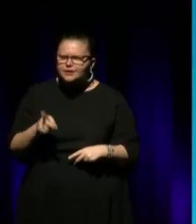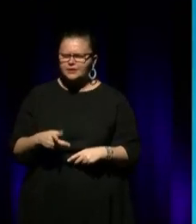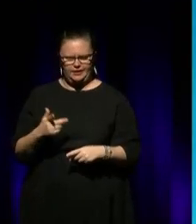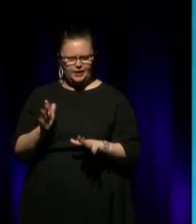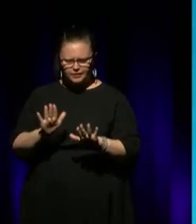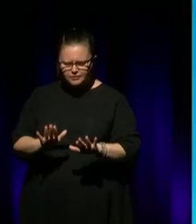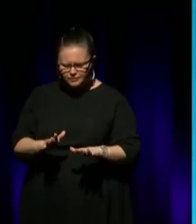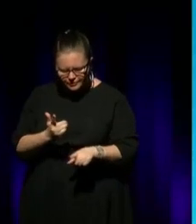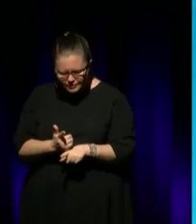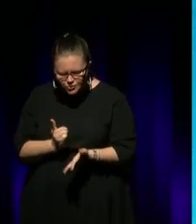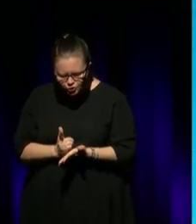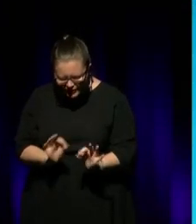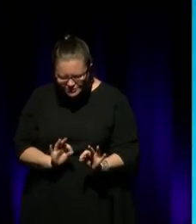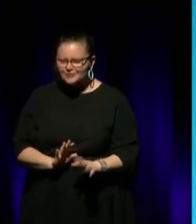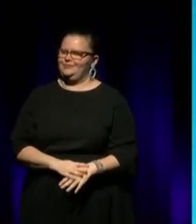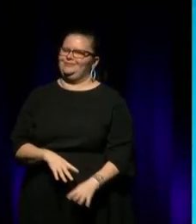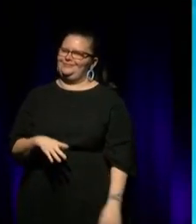Janelle. No, Gavin.